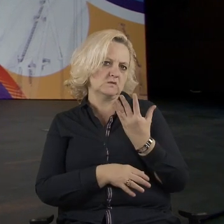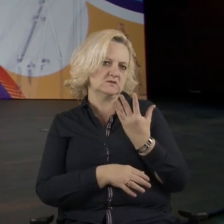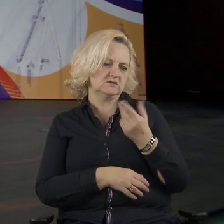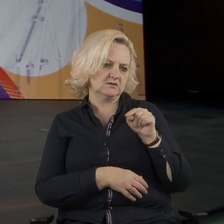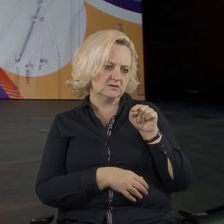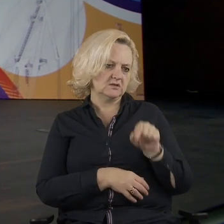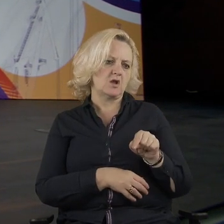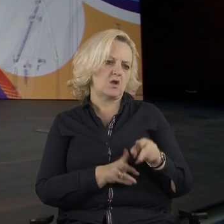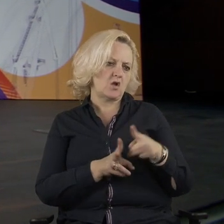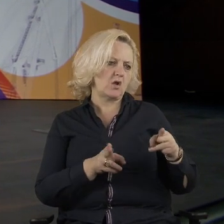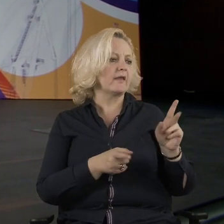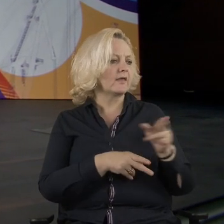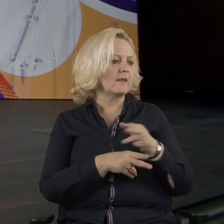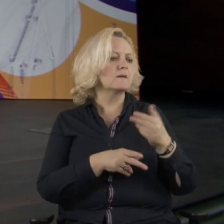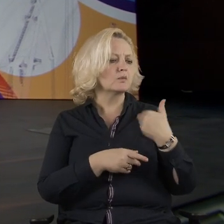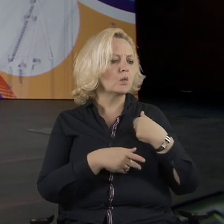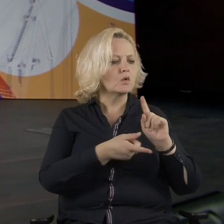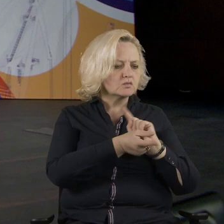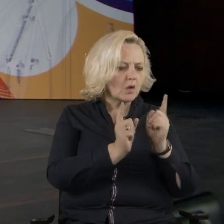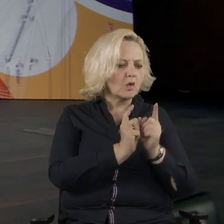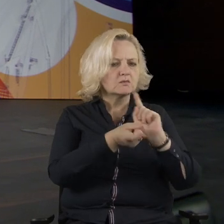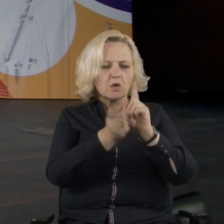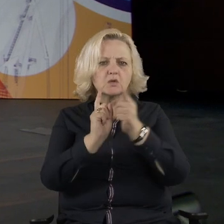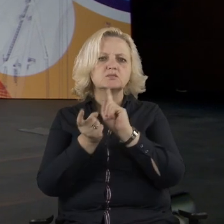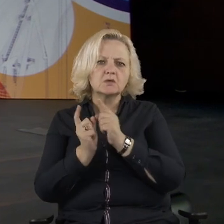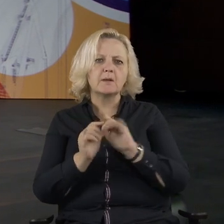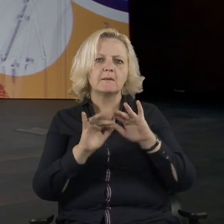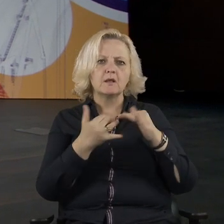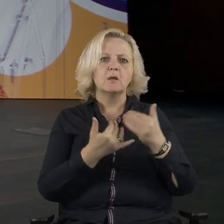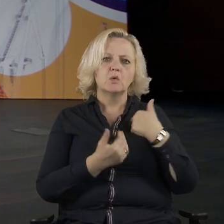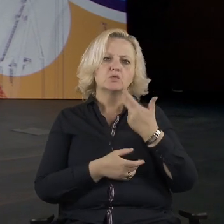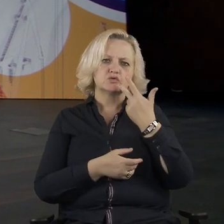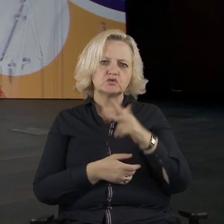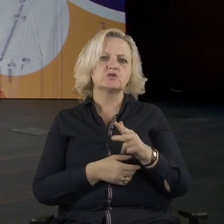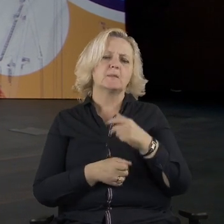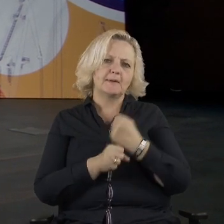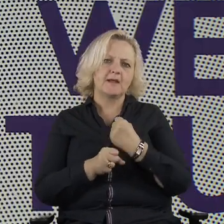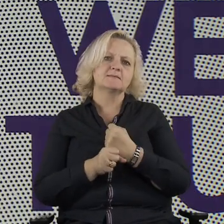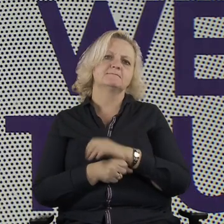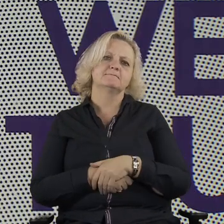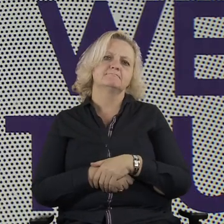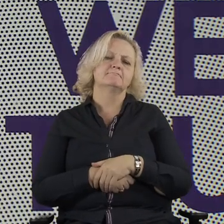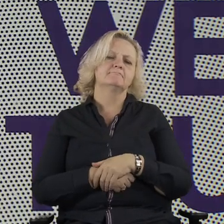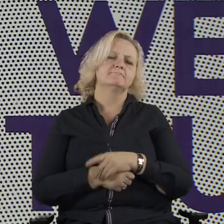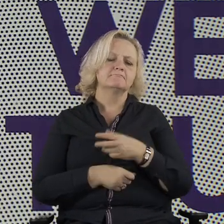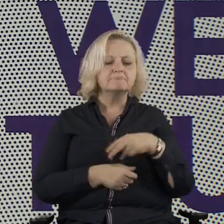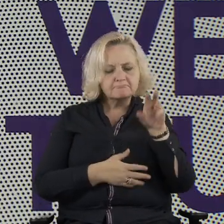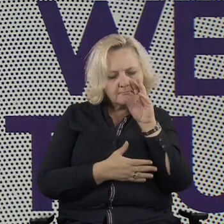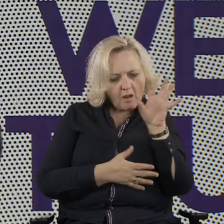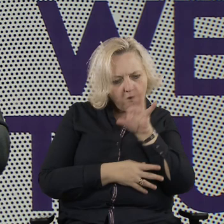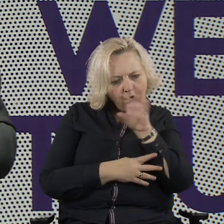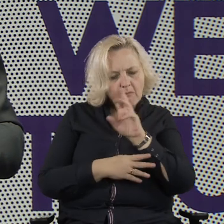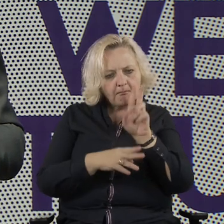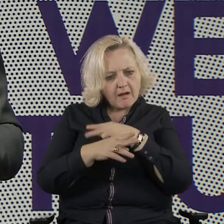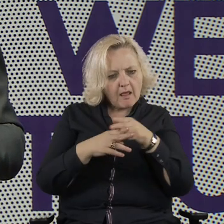been meeting then. It took us three weeks to do that and we went through the agendas of all parliamentarians and all of a sudden